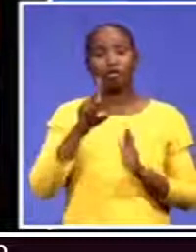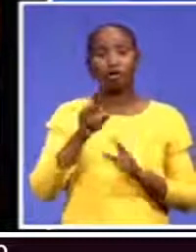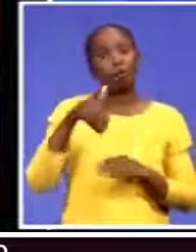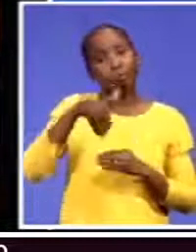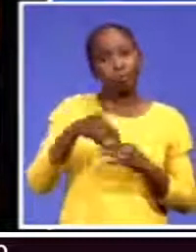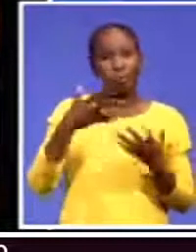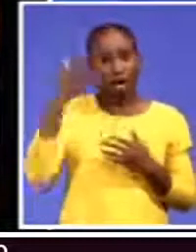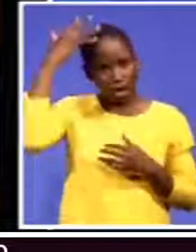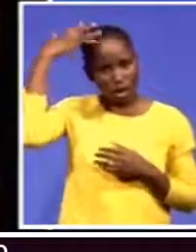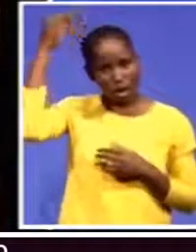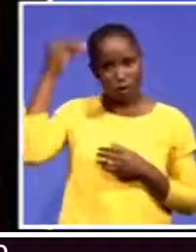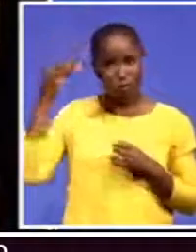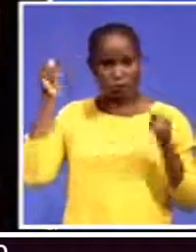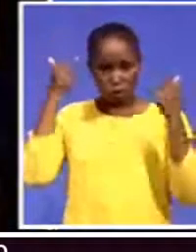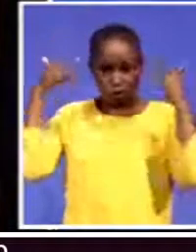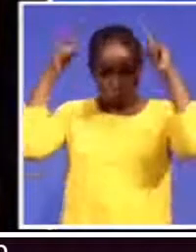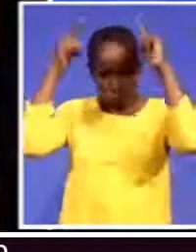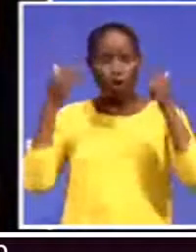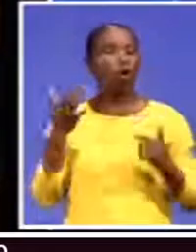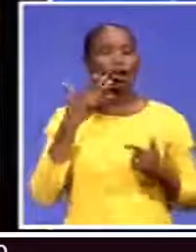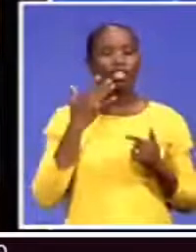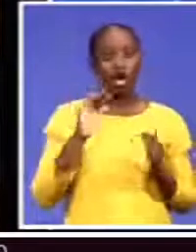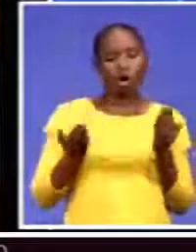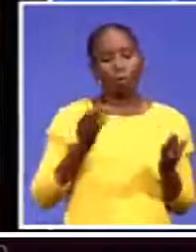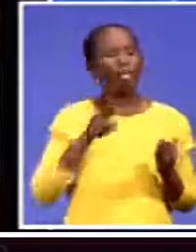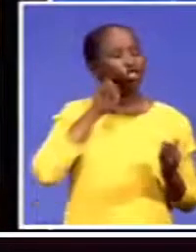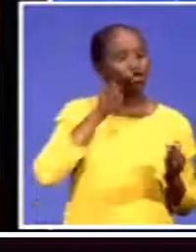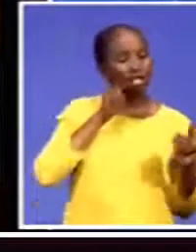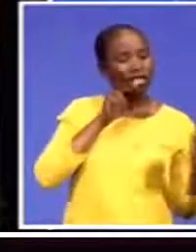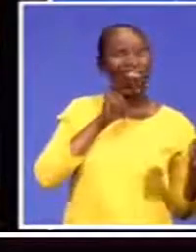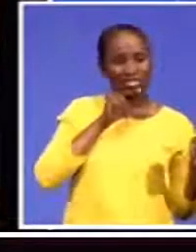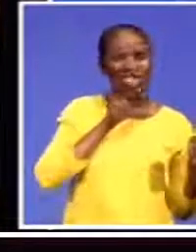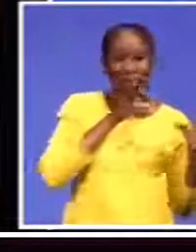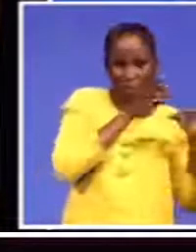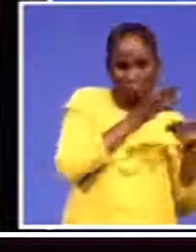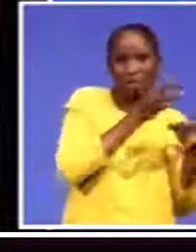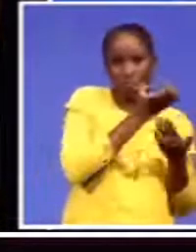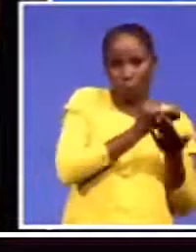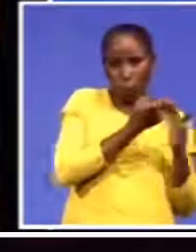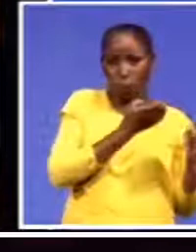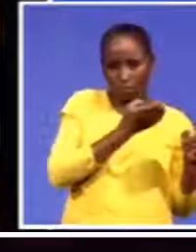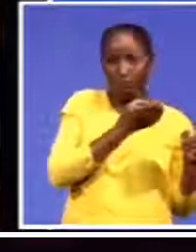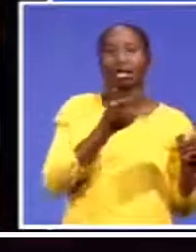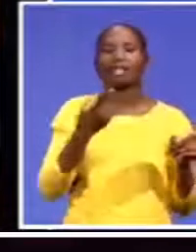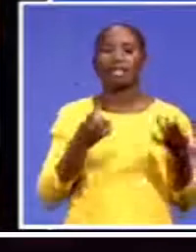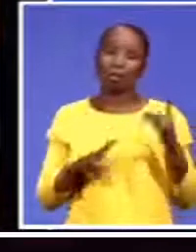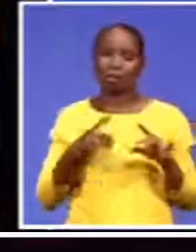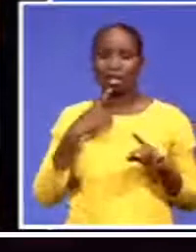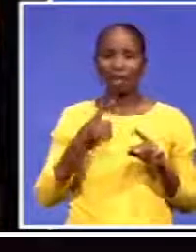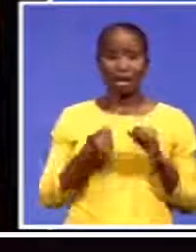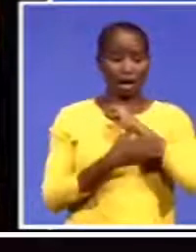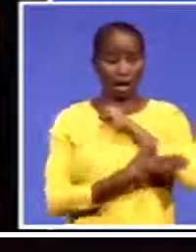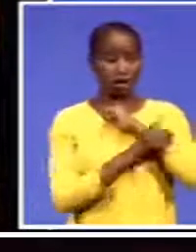Nigeria, it's a small economy. So I'm saying sometimes it's what countries can do, but sometimes,